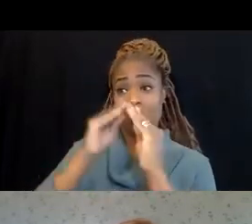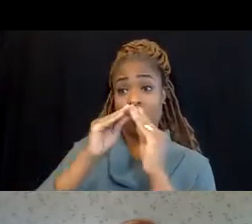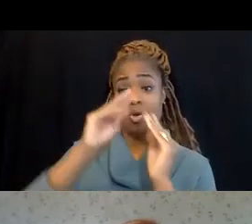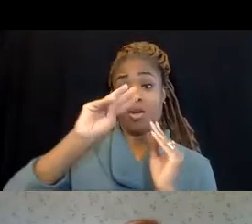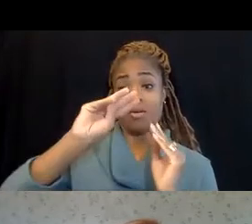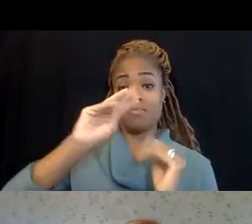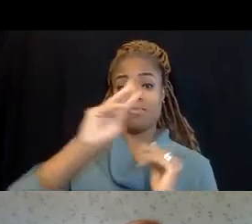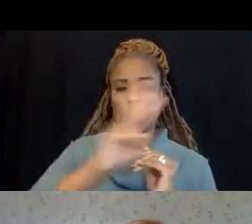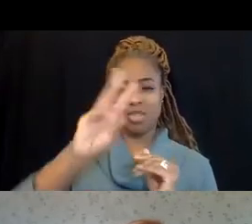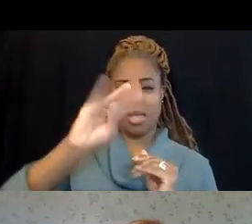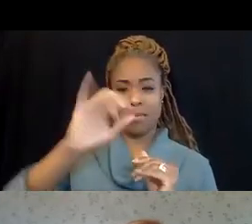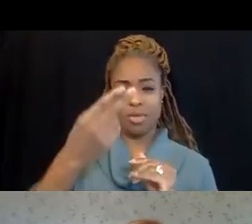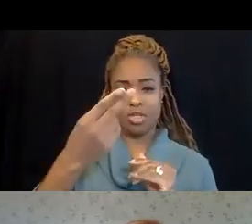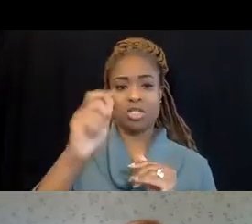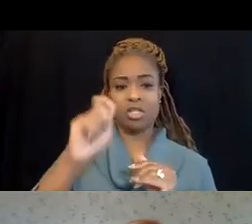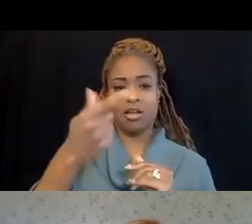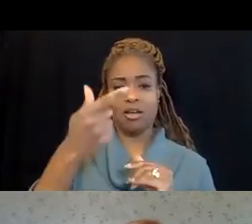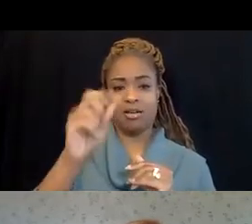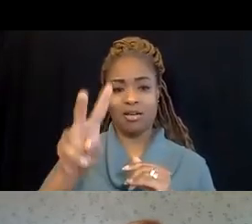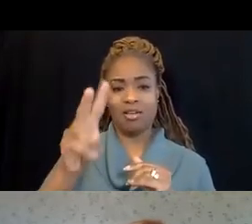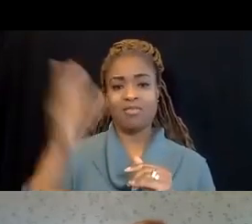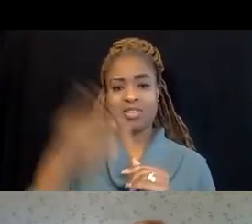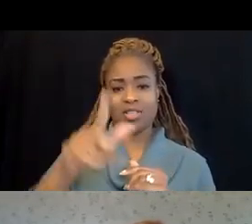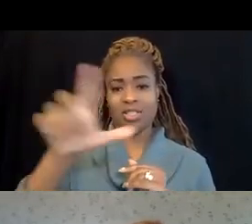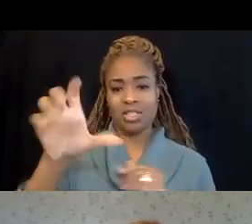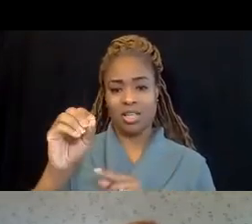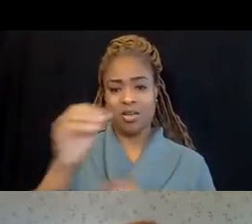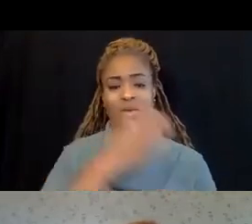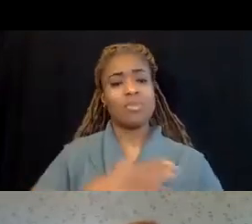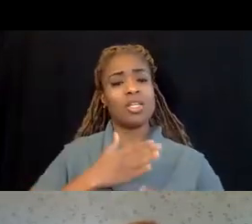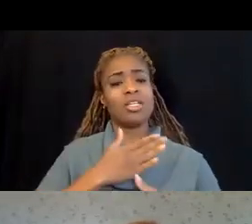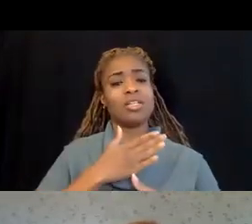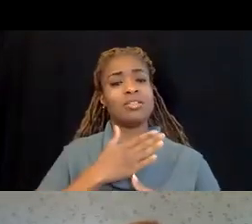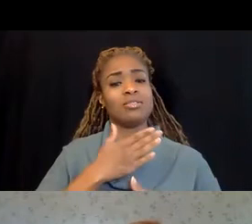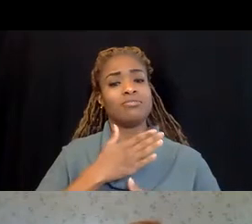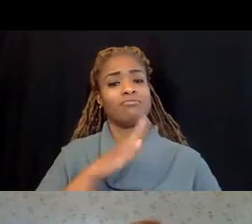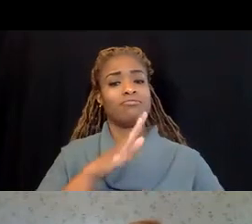.gov forward slash LEO. Please enjoy the rest of the afternoon.